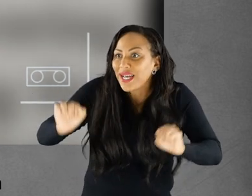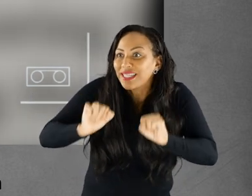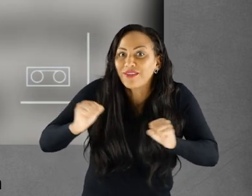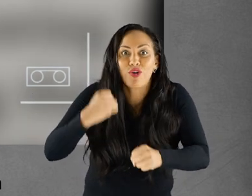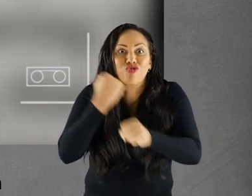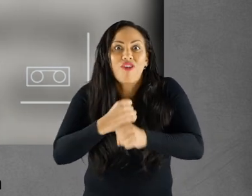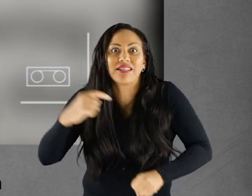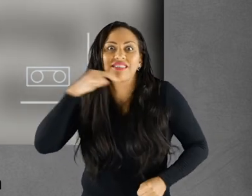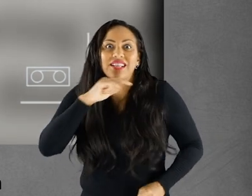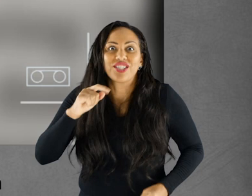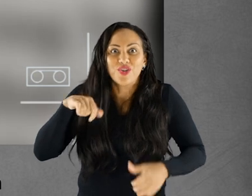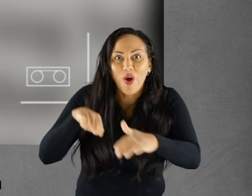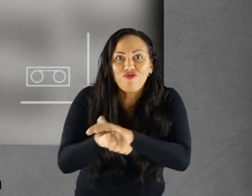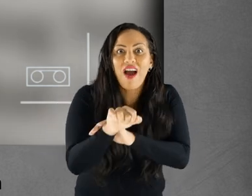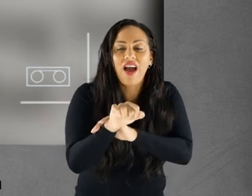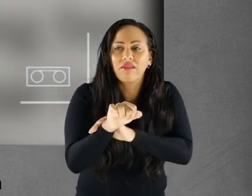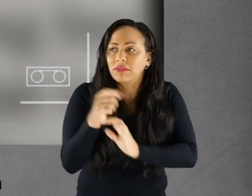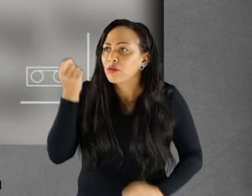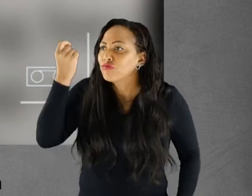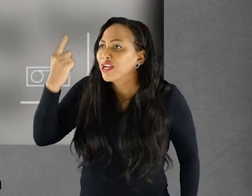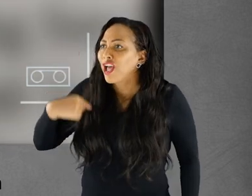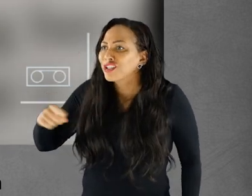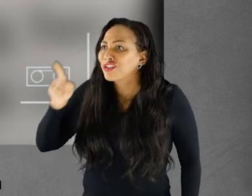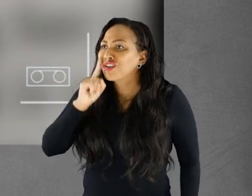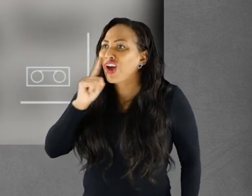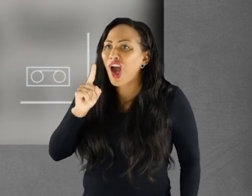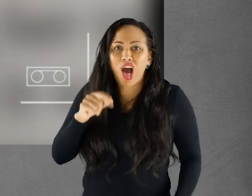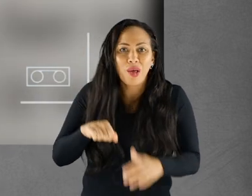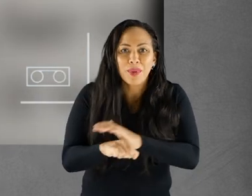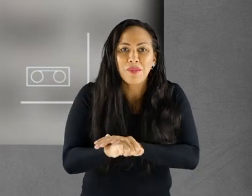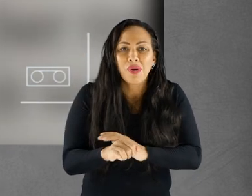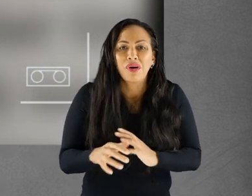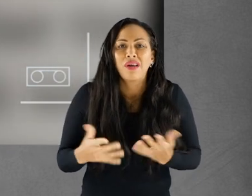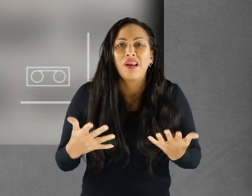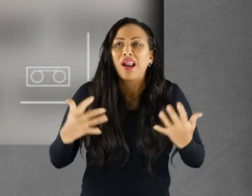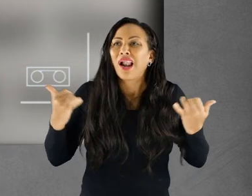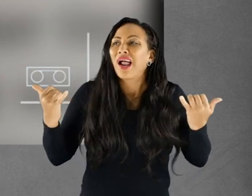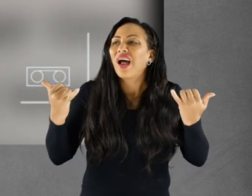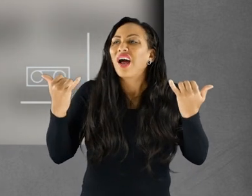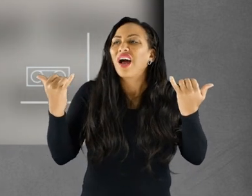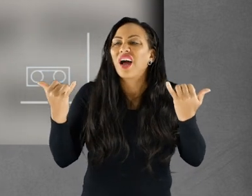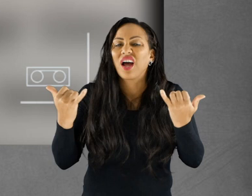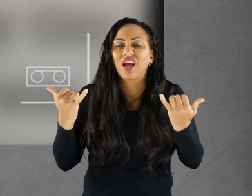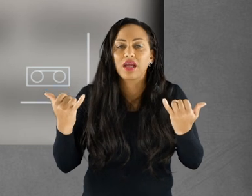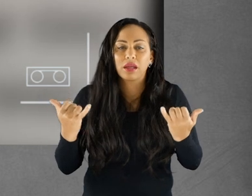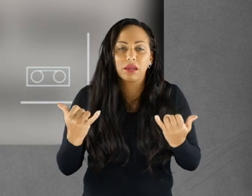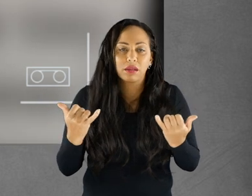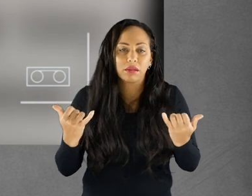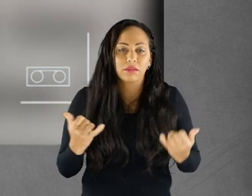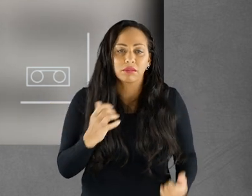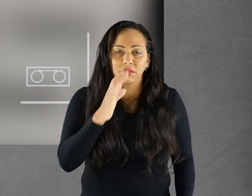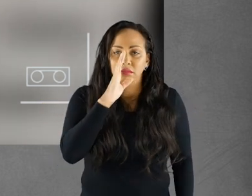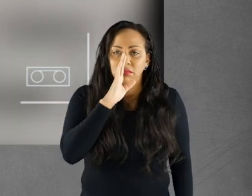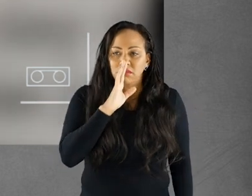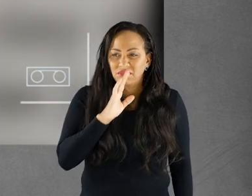All relatives gathered around Dillon's clay house in anticipation waiting for their first grandson to arrive. When they realised